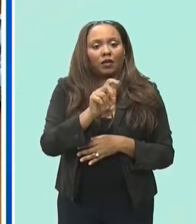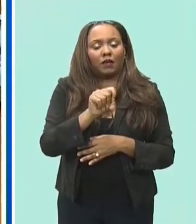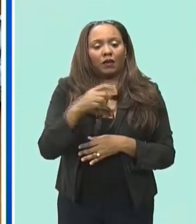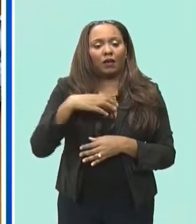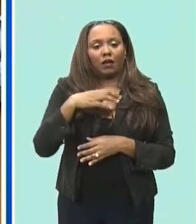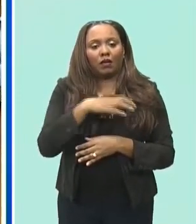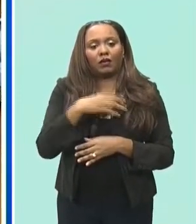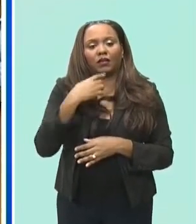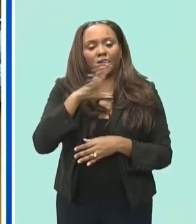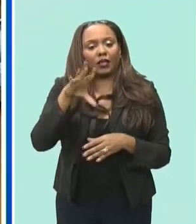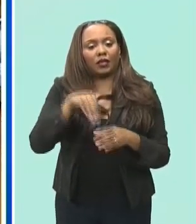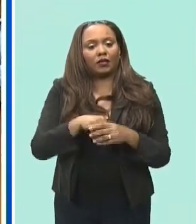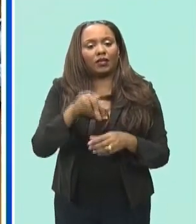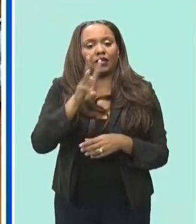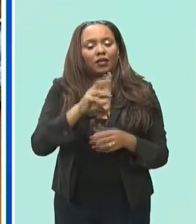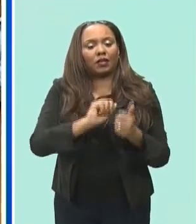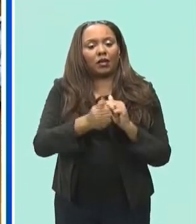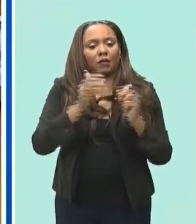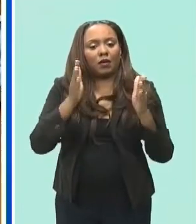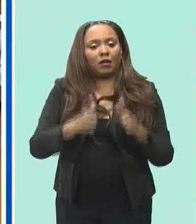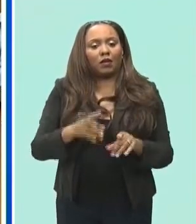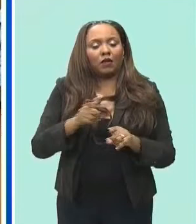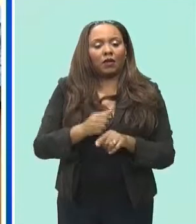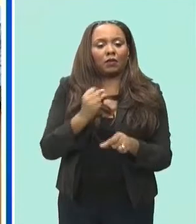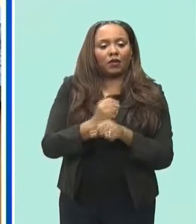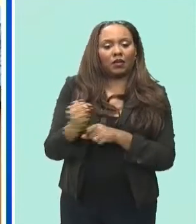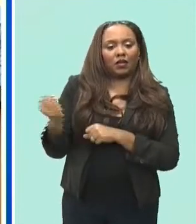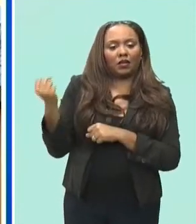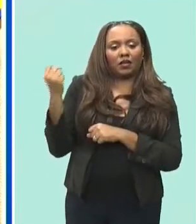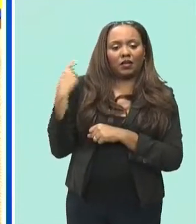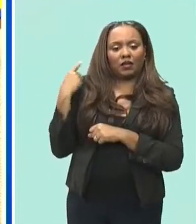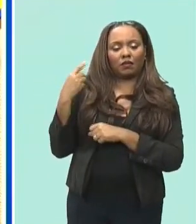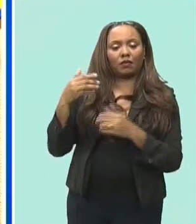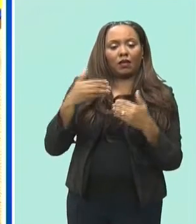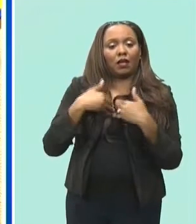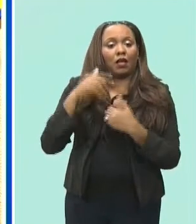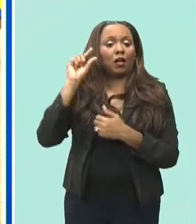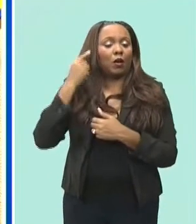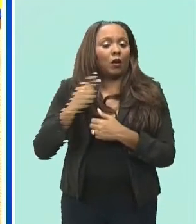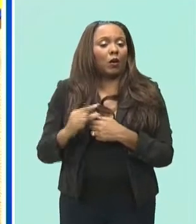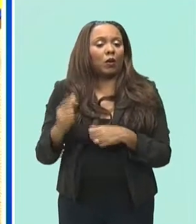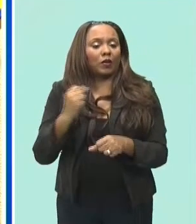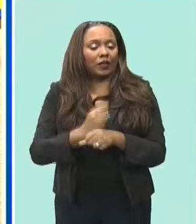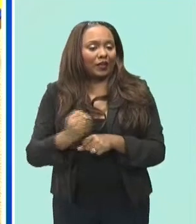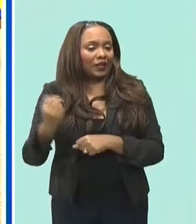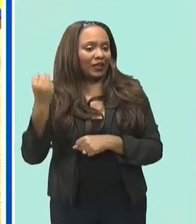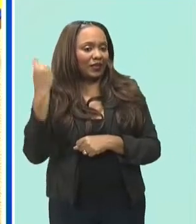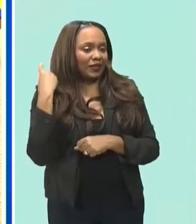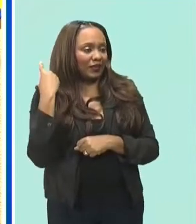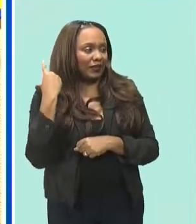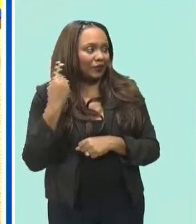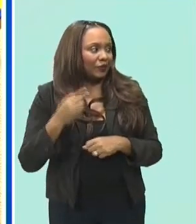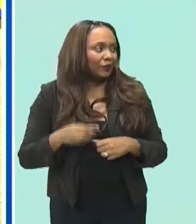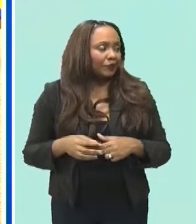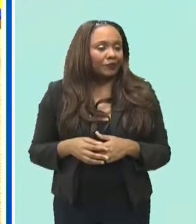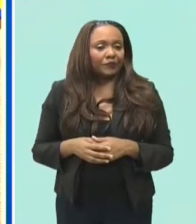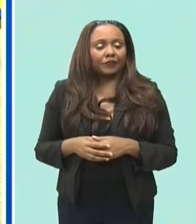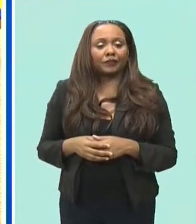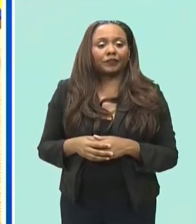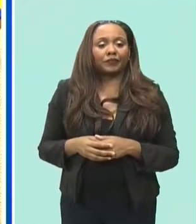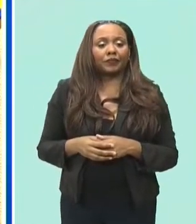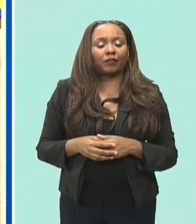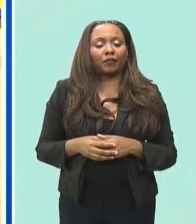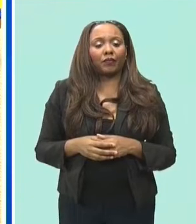includes six competitors from the 2018 world skills probators competition who earned gold in their respective fields